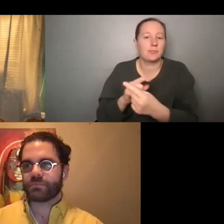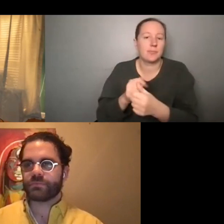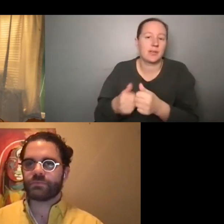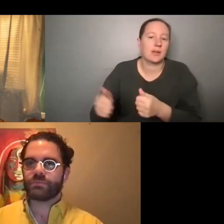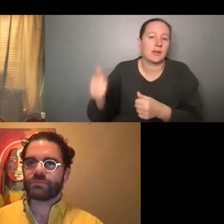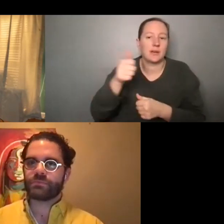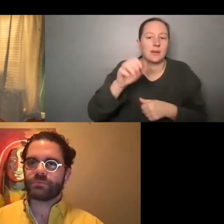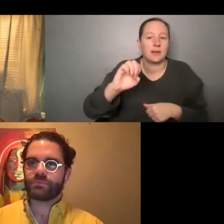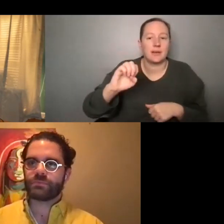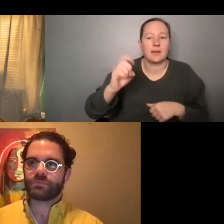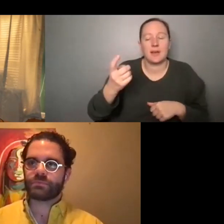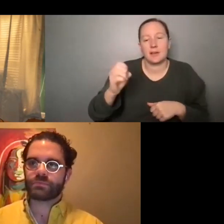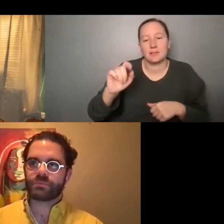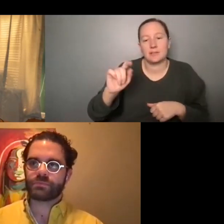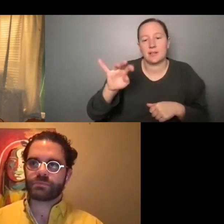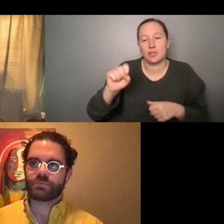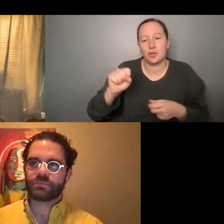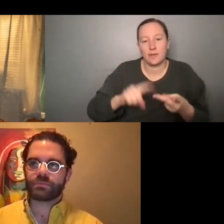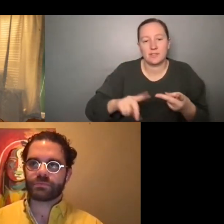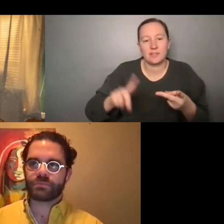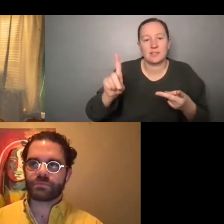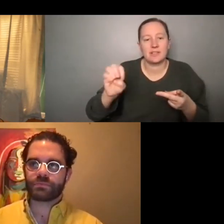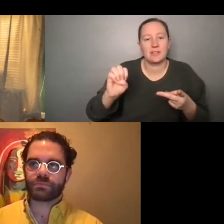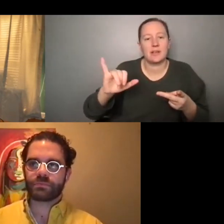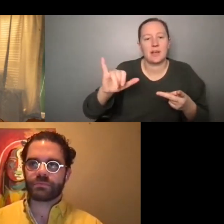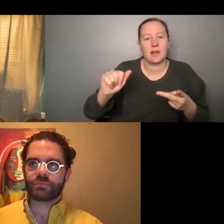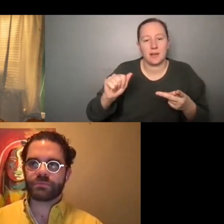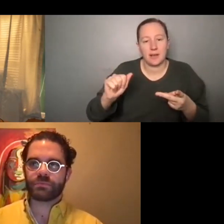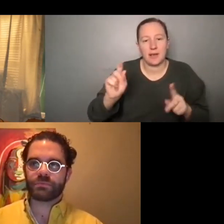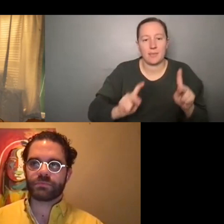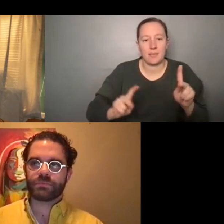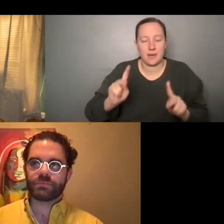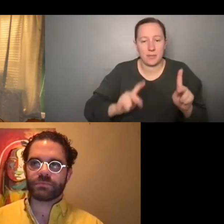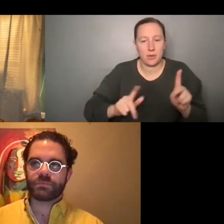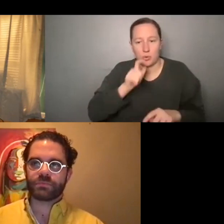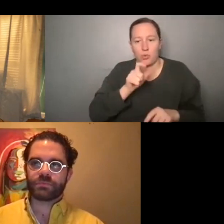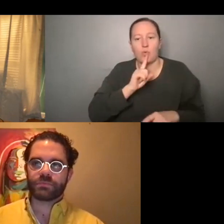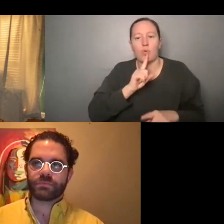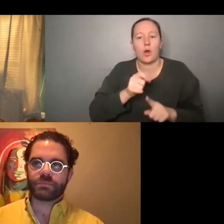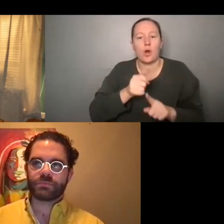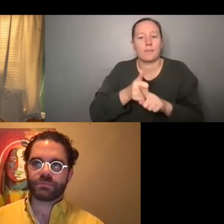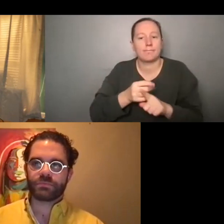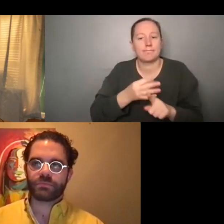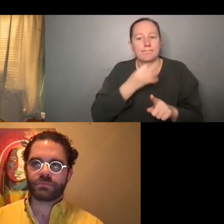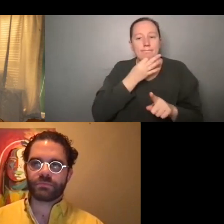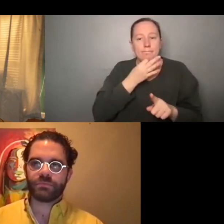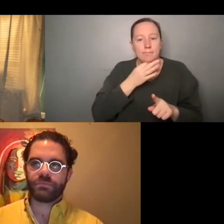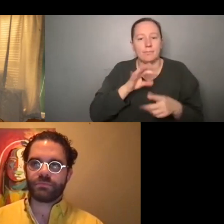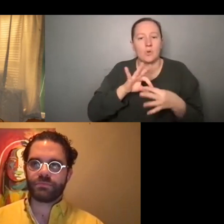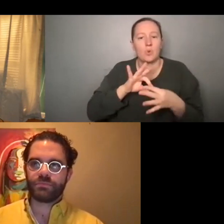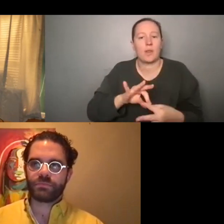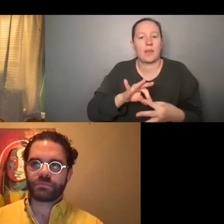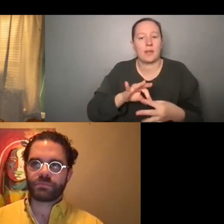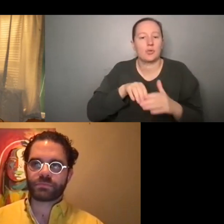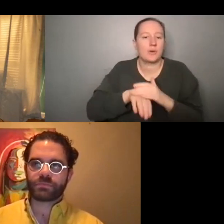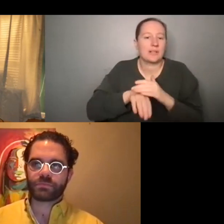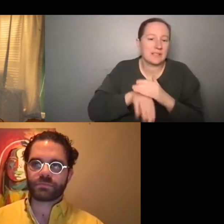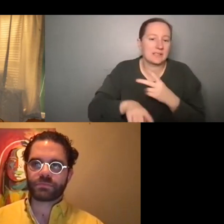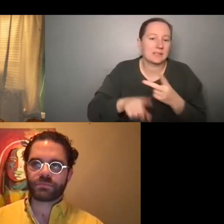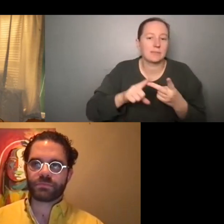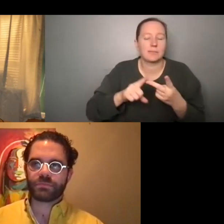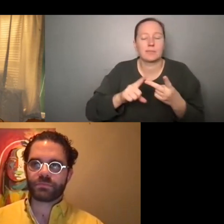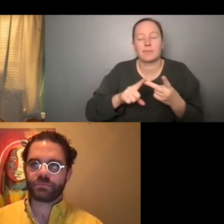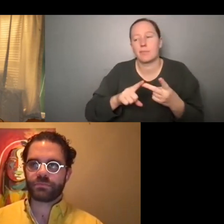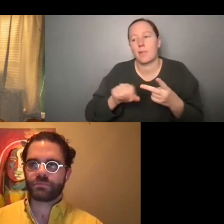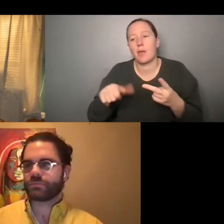DEI, a, um, folks who are experts at, like, um, accessibility and all